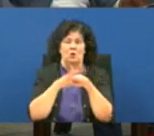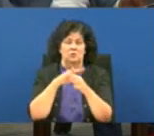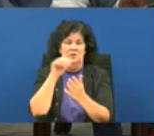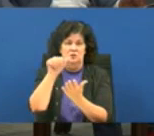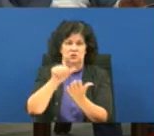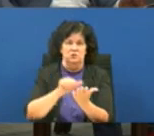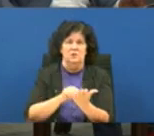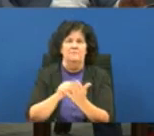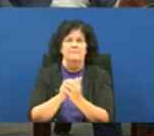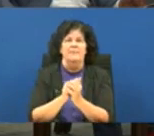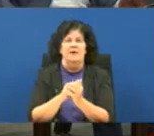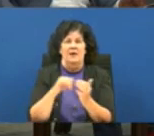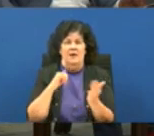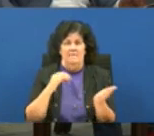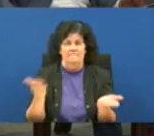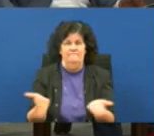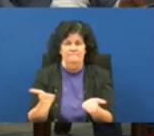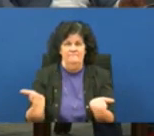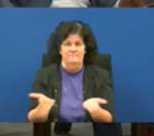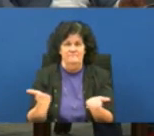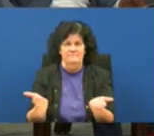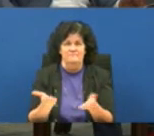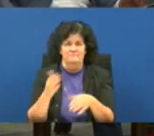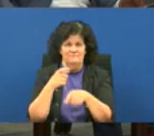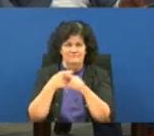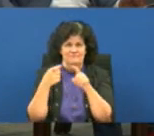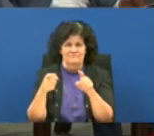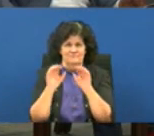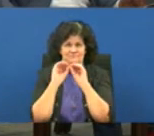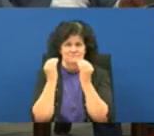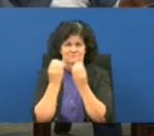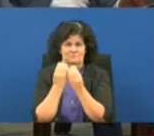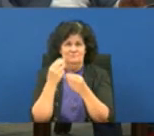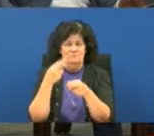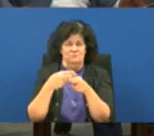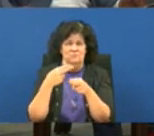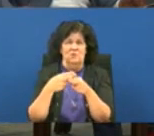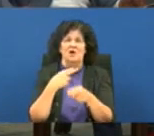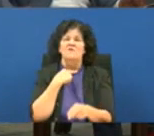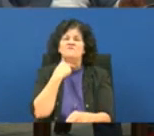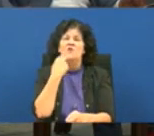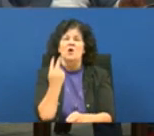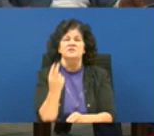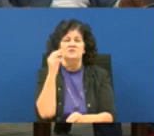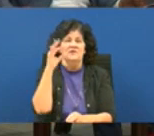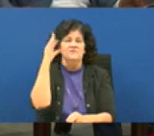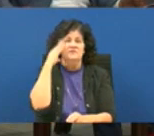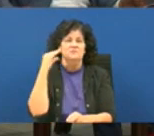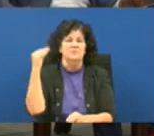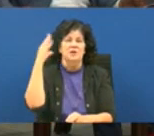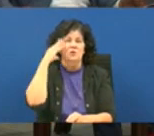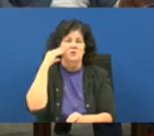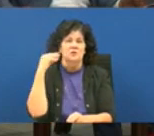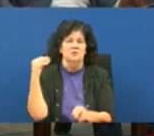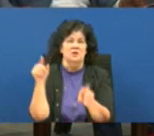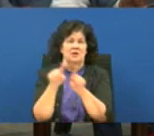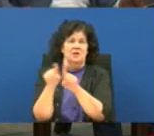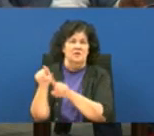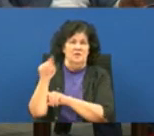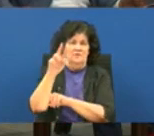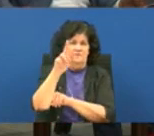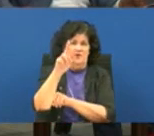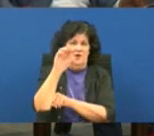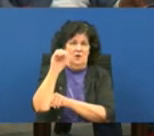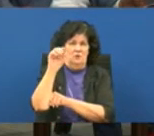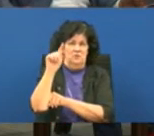coherent um i'm here on behalf of the organization i work for called voice of the experienced um also known as vote um